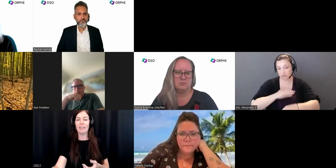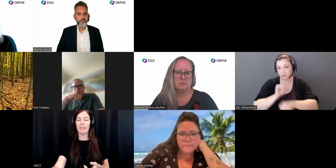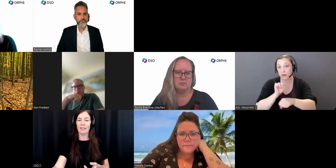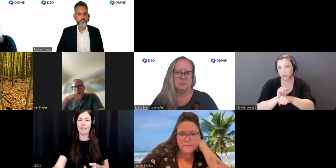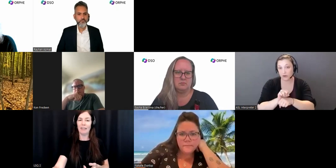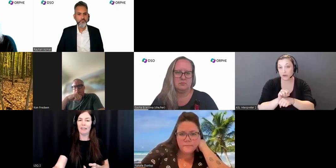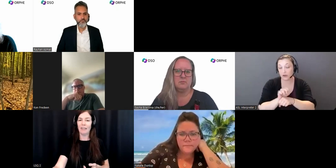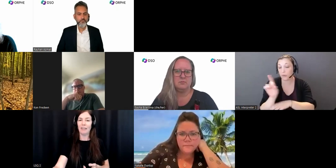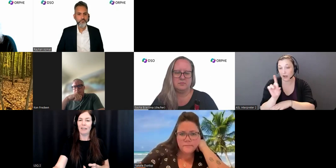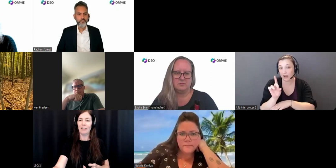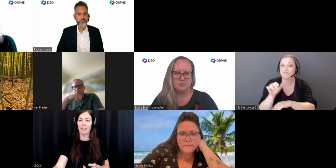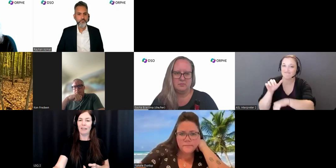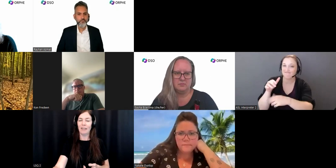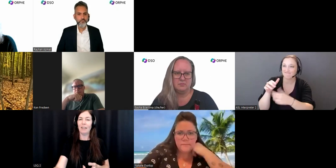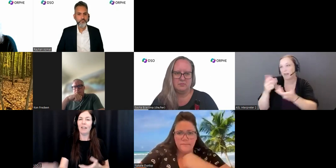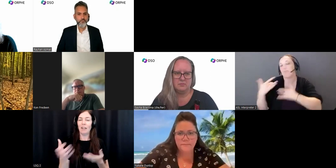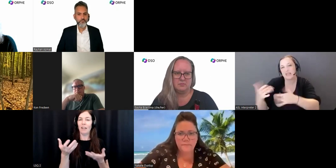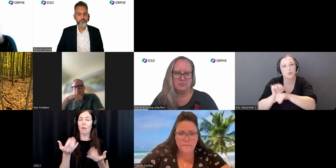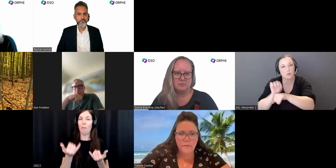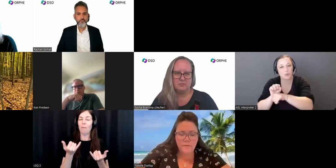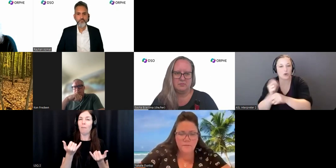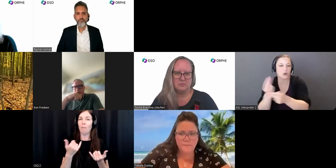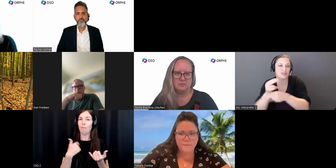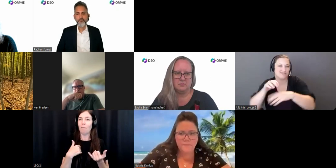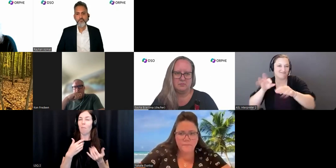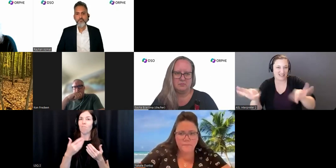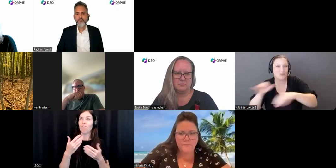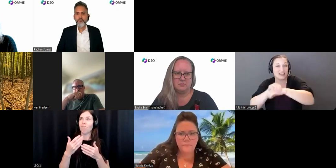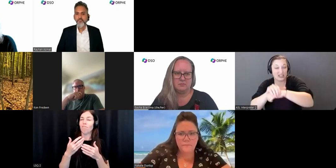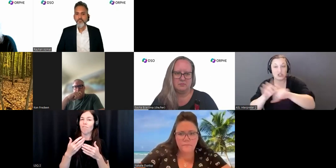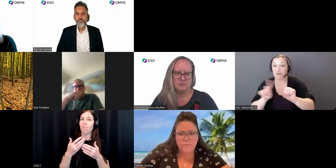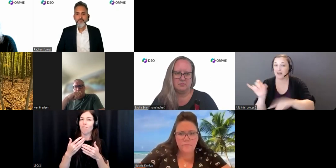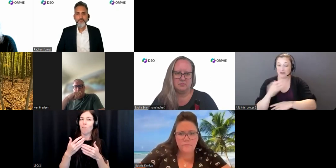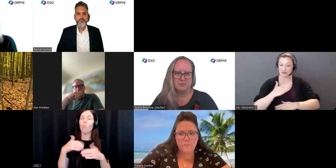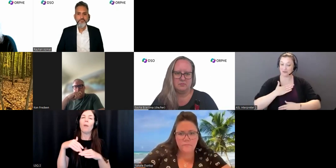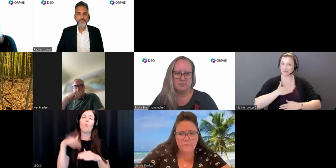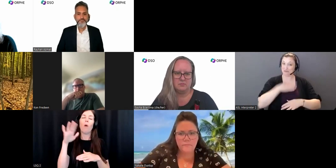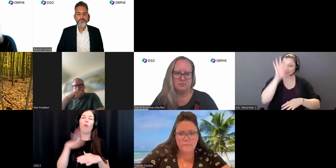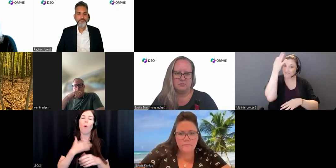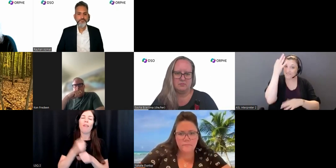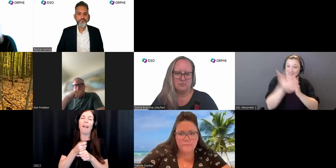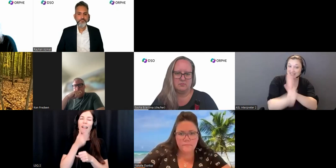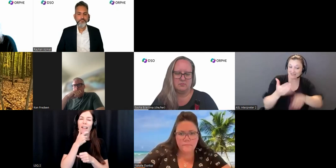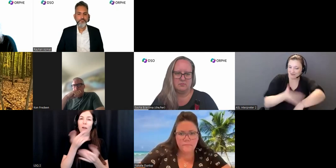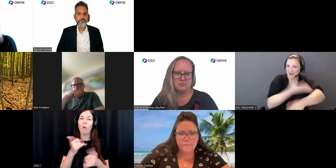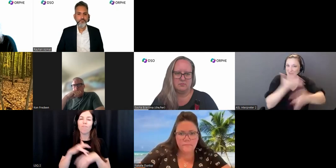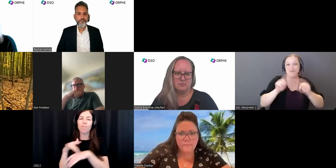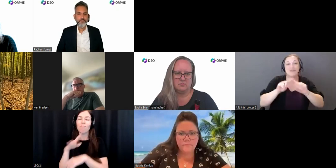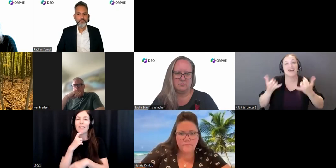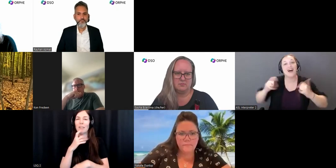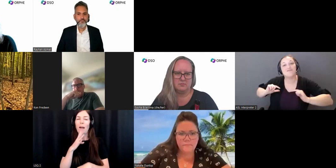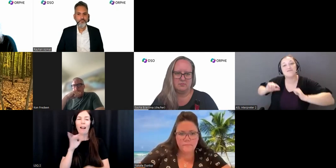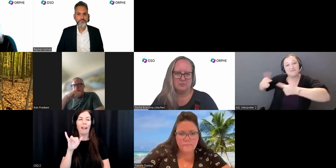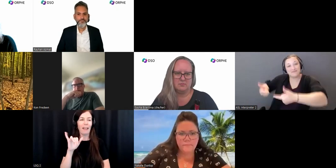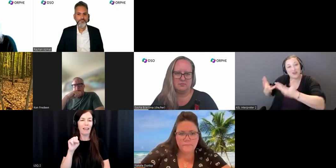in English, but it'll be a pleasure for me to improve my French. But now I'd like to hand over the mic to